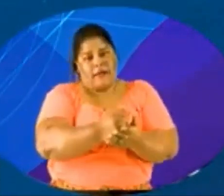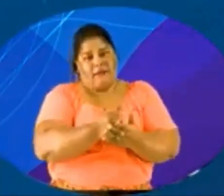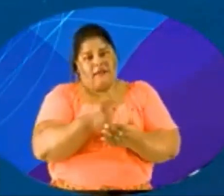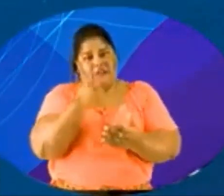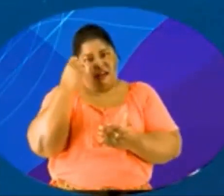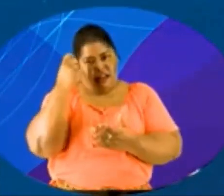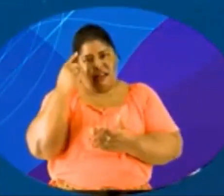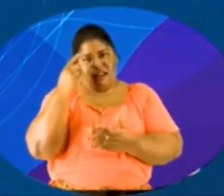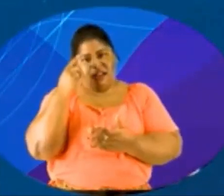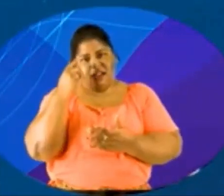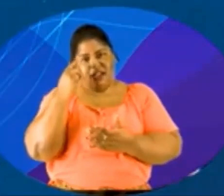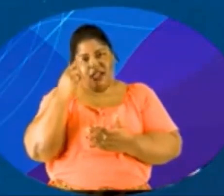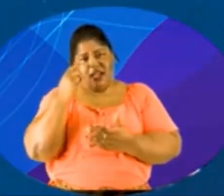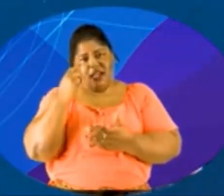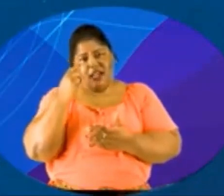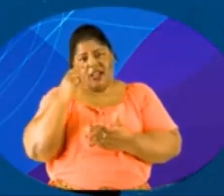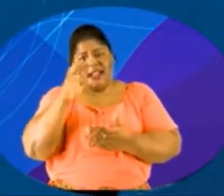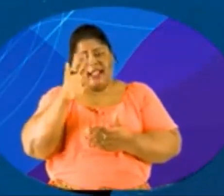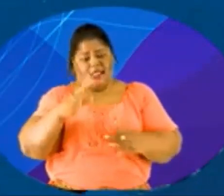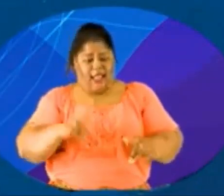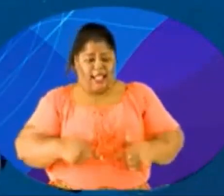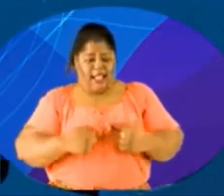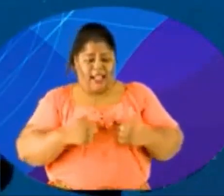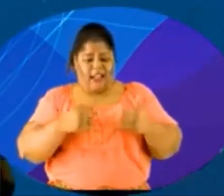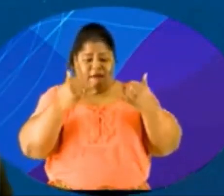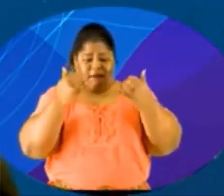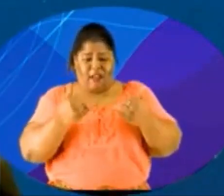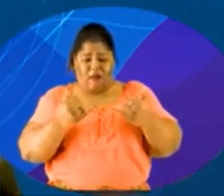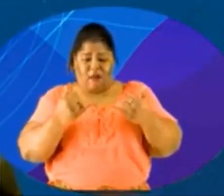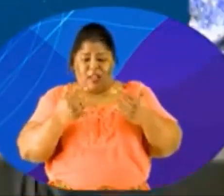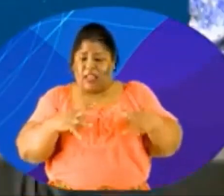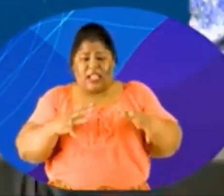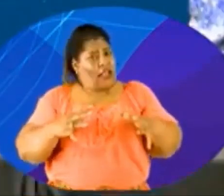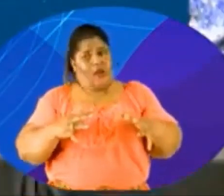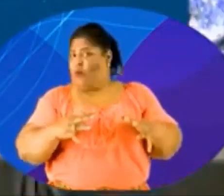more to life than what is portrayed to them great points isaiah